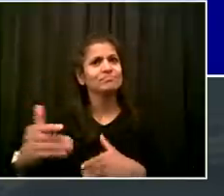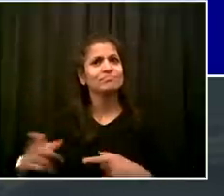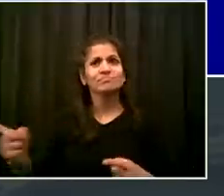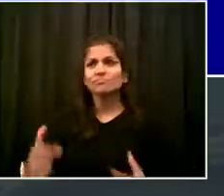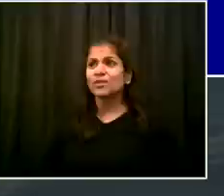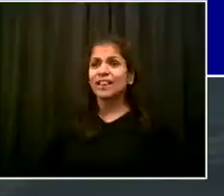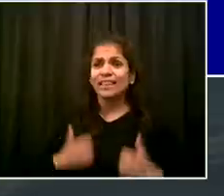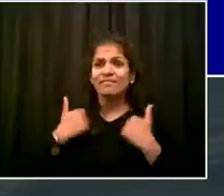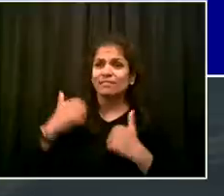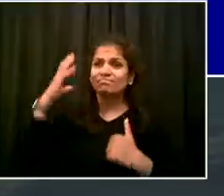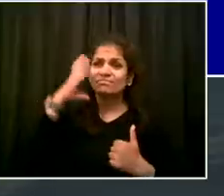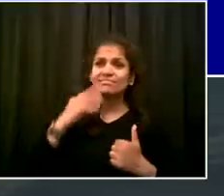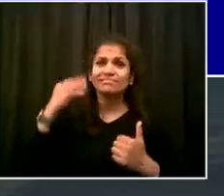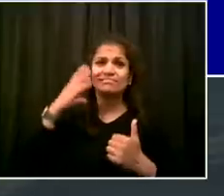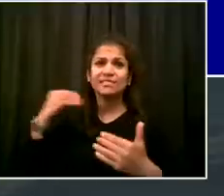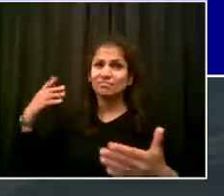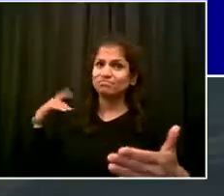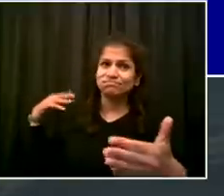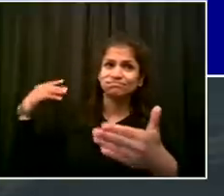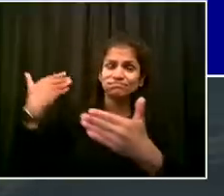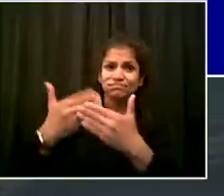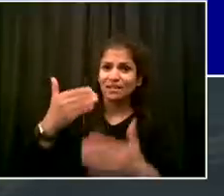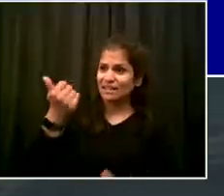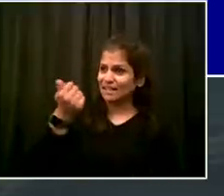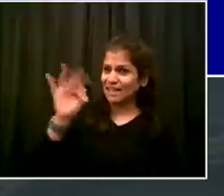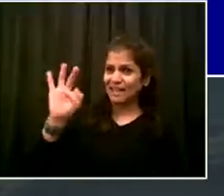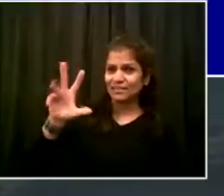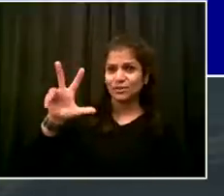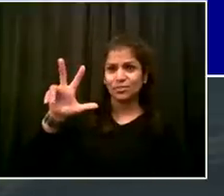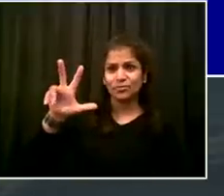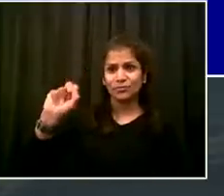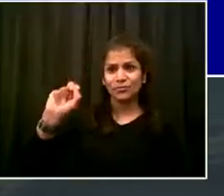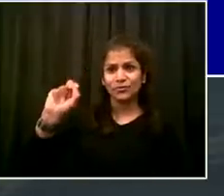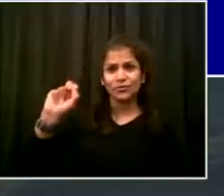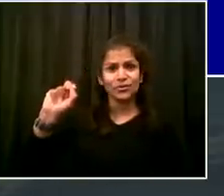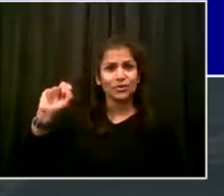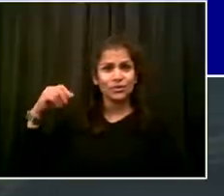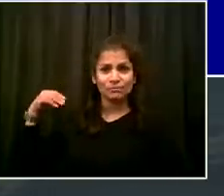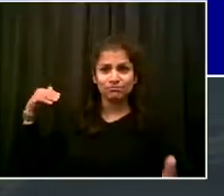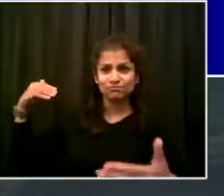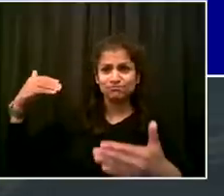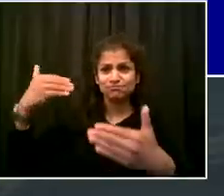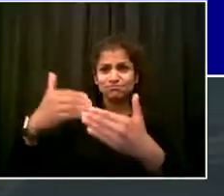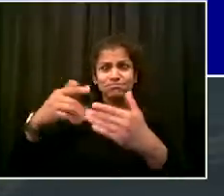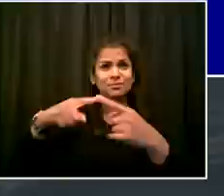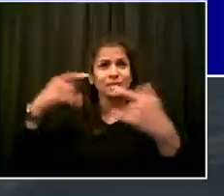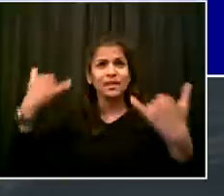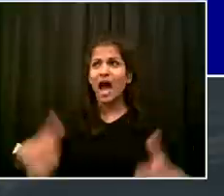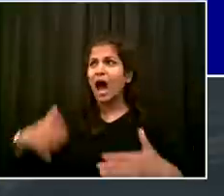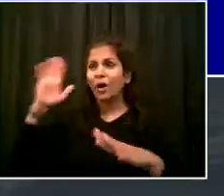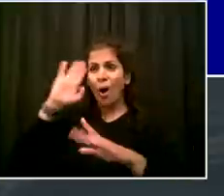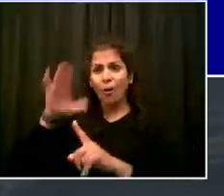grew up and she grew strong and with a strong and good heart, and she's still with us here today. I think there's an incredible